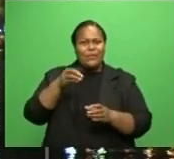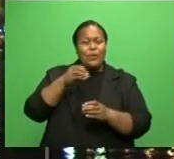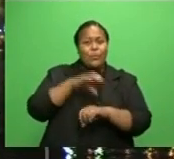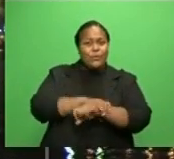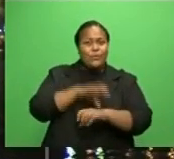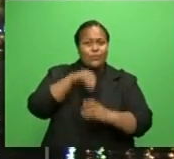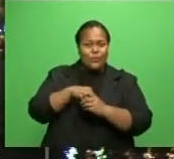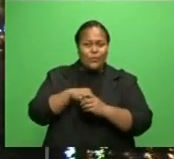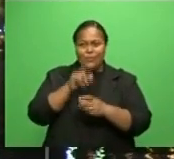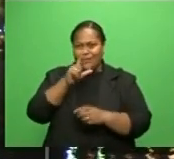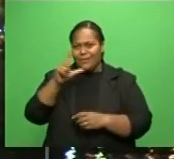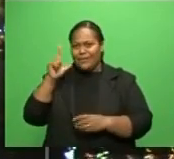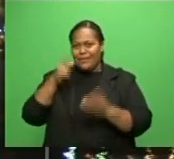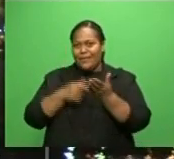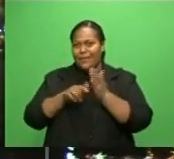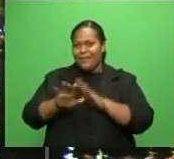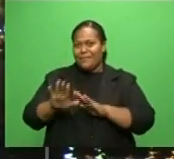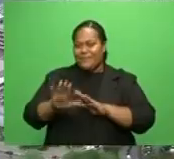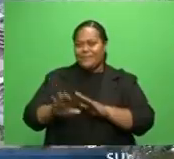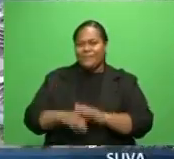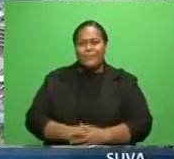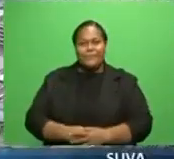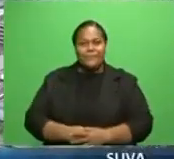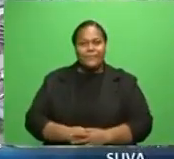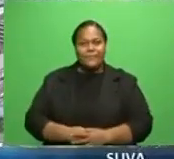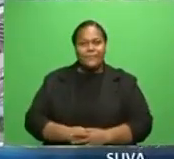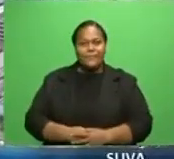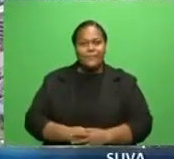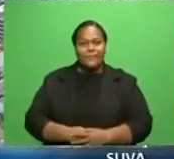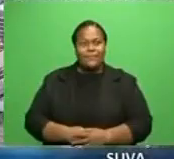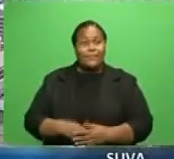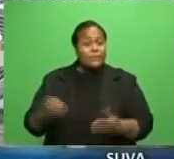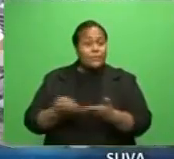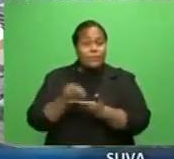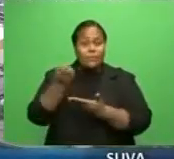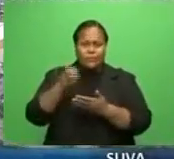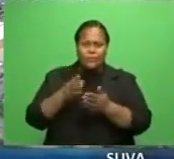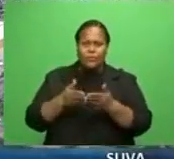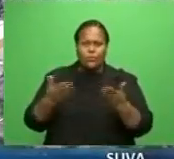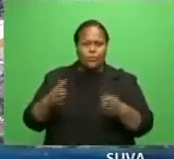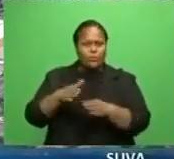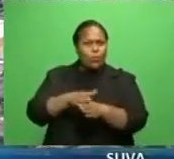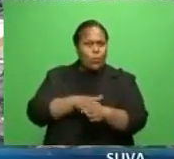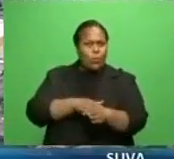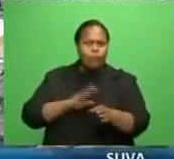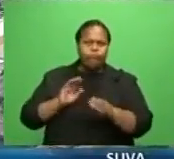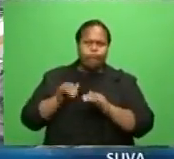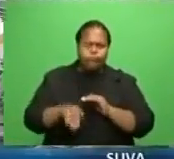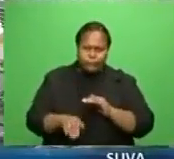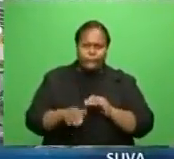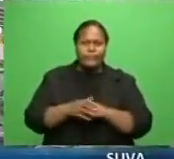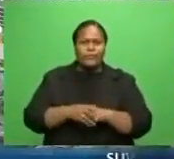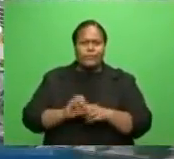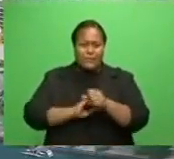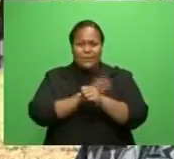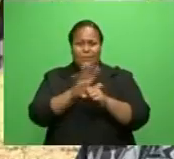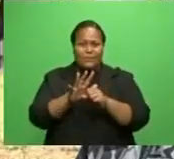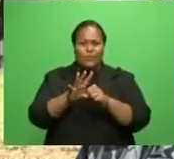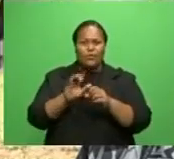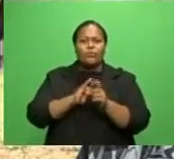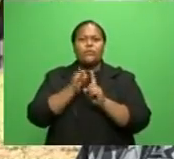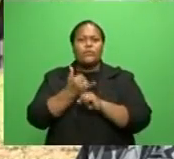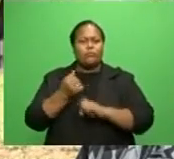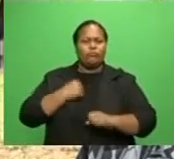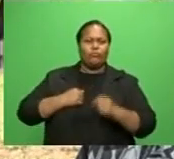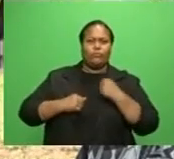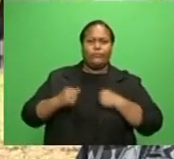Pranita Prakash reports. With the economy slowing down due to the pandemic and the society struggling for its health, the Prime